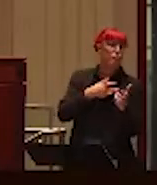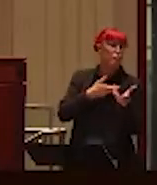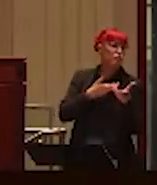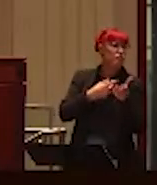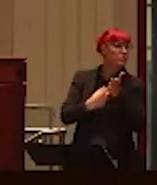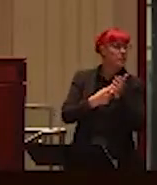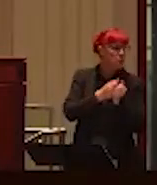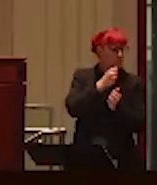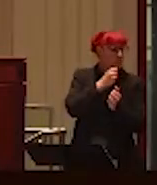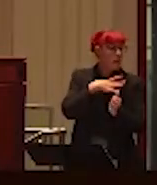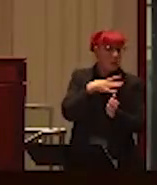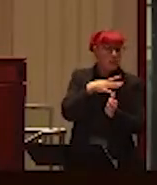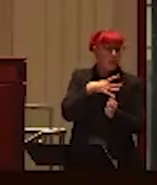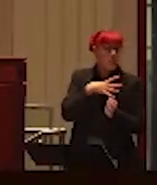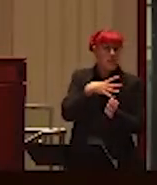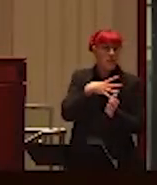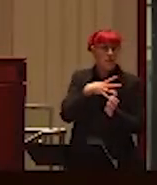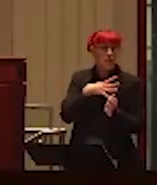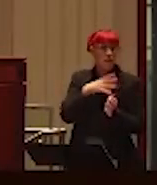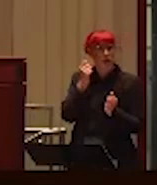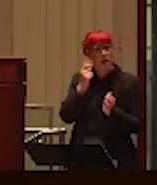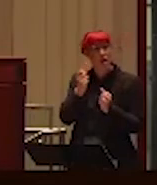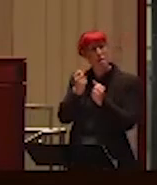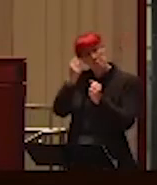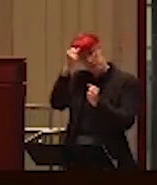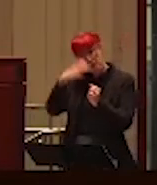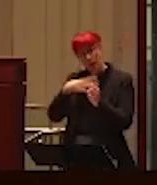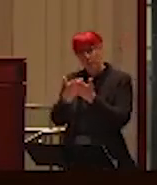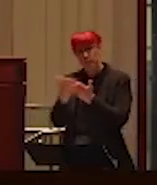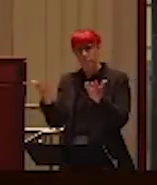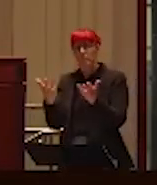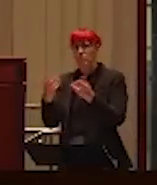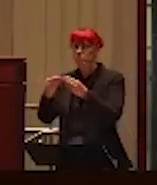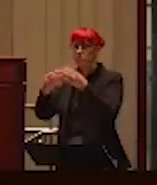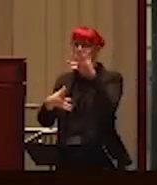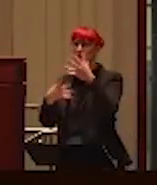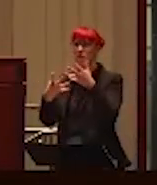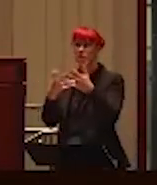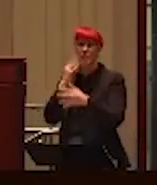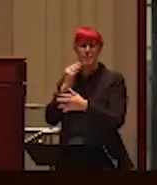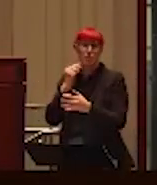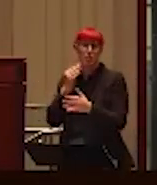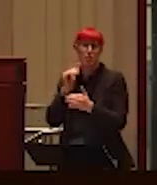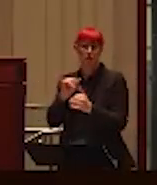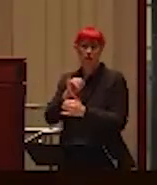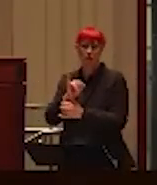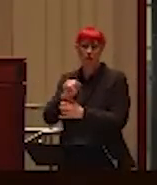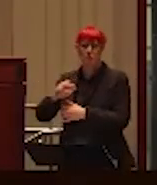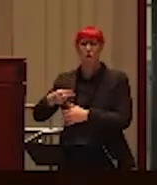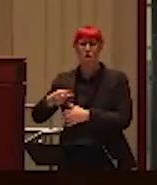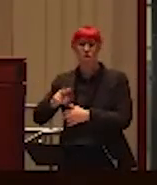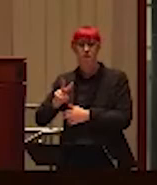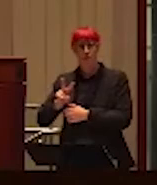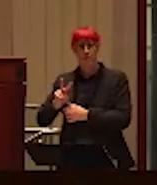experiences. But, I can tell you that there are many, many men out there that are experiencing this. And, I don't know whether